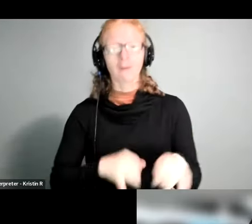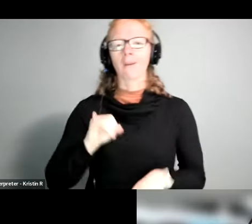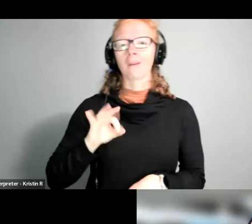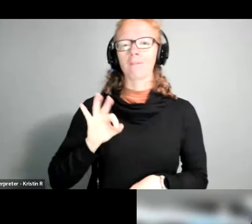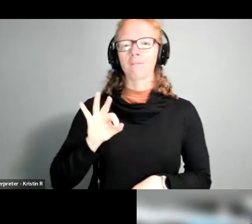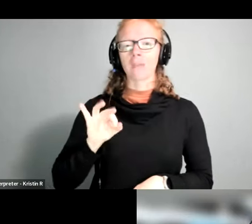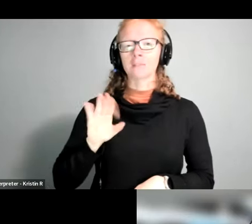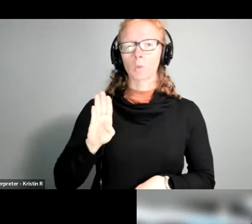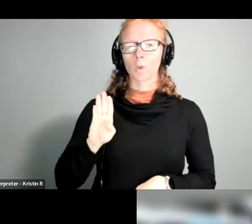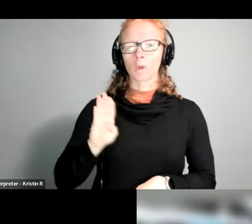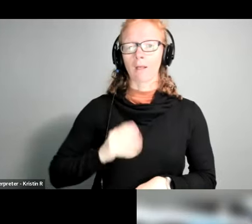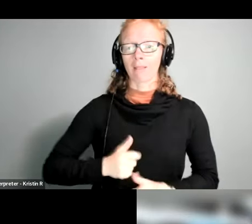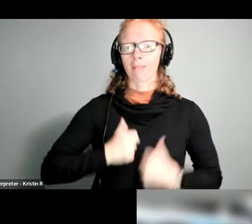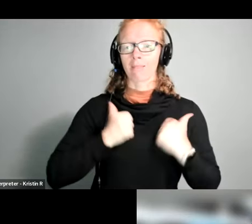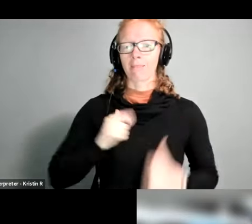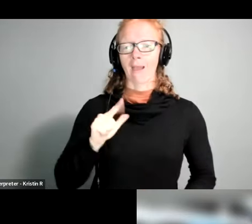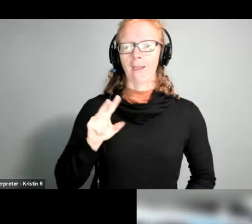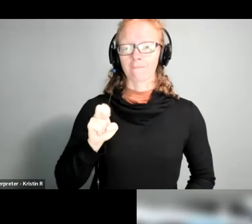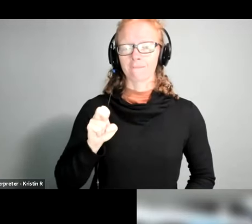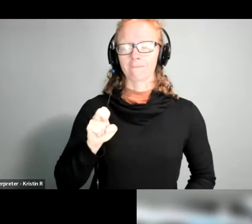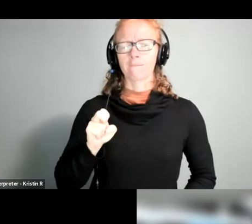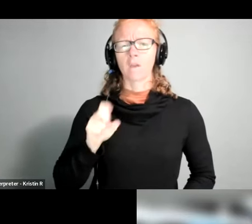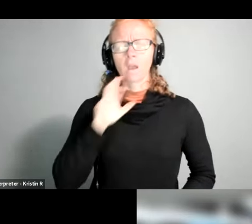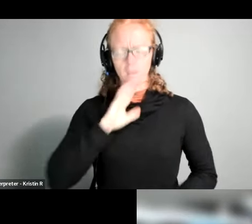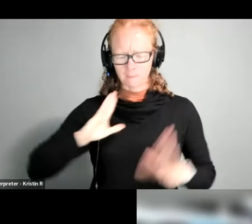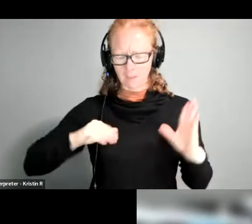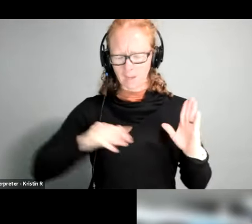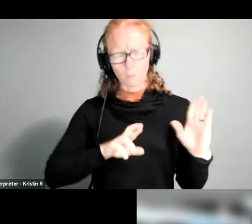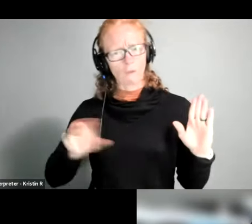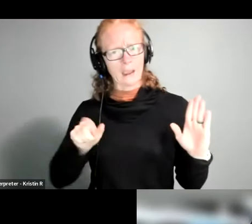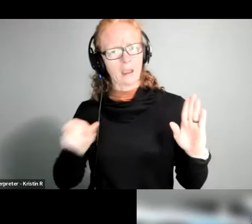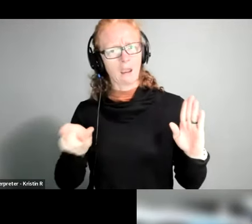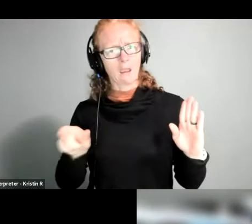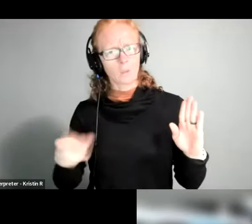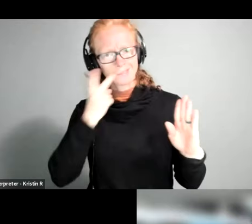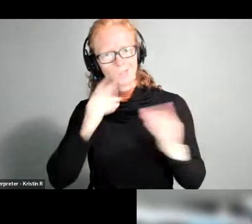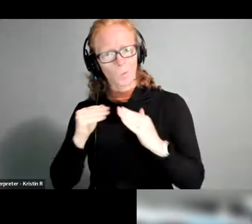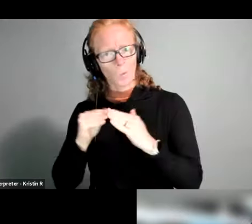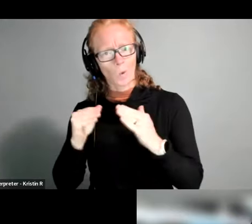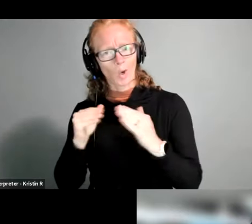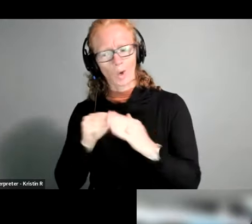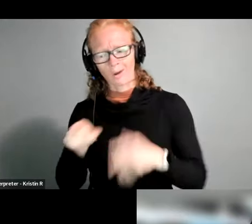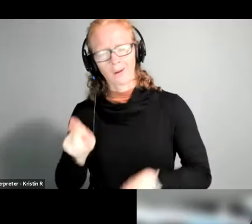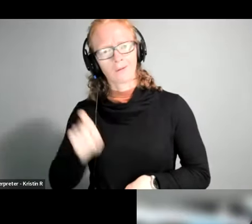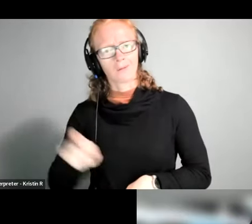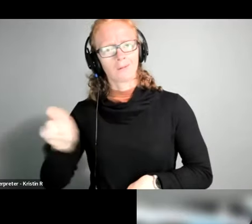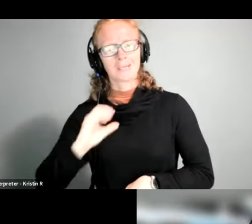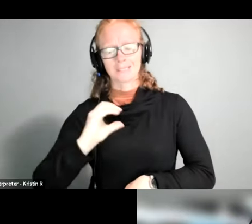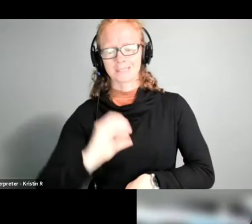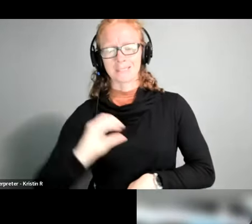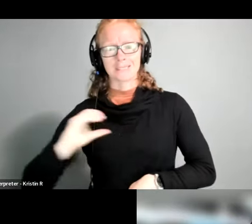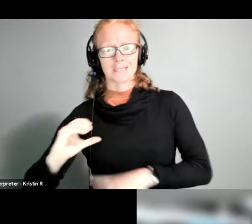live you'll see a setting at the button on the bottom right hand corner of the video check on cc